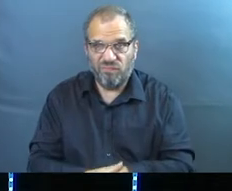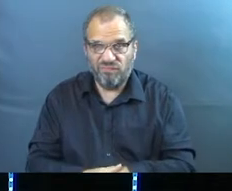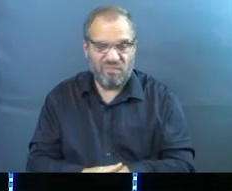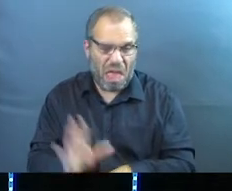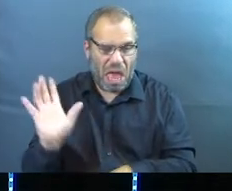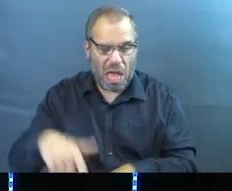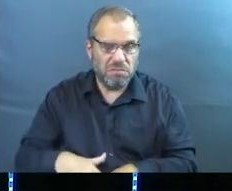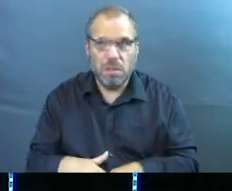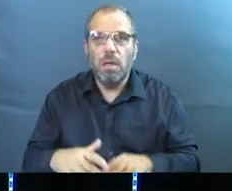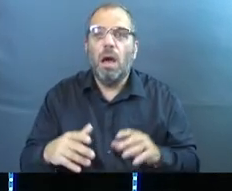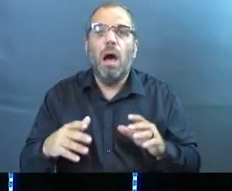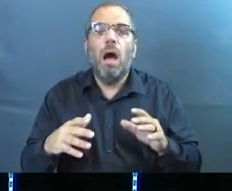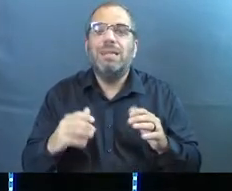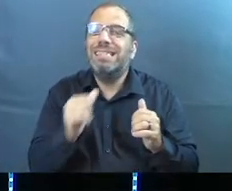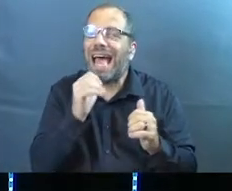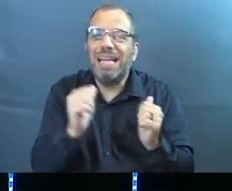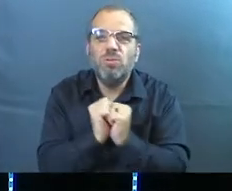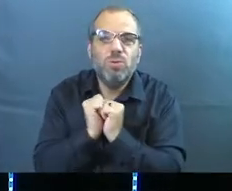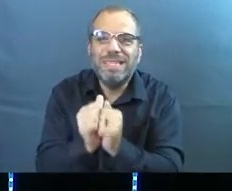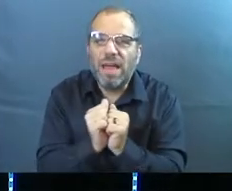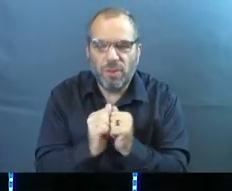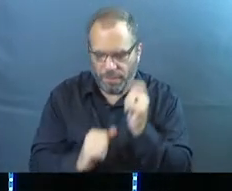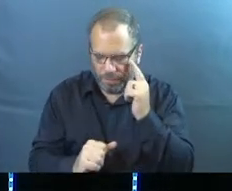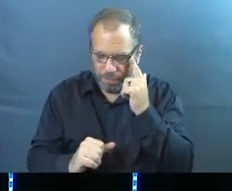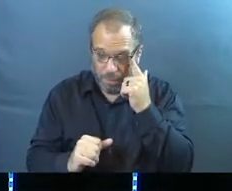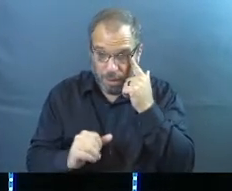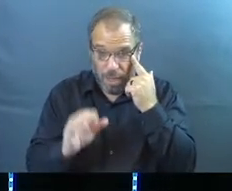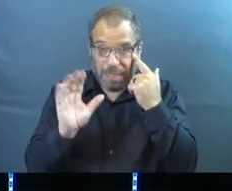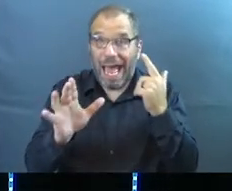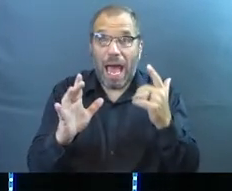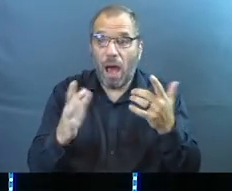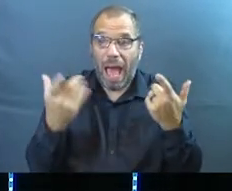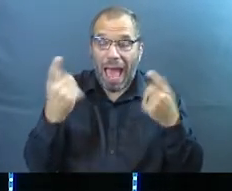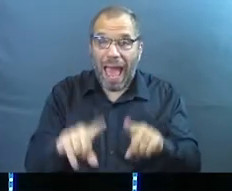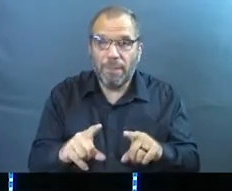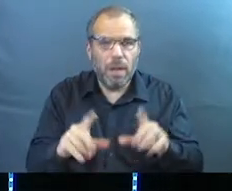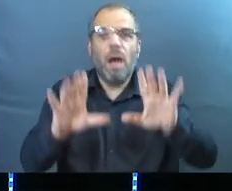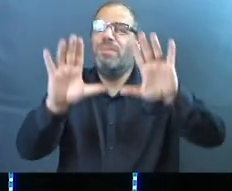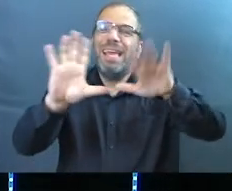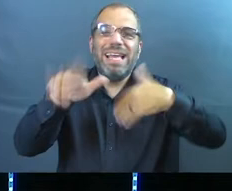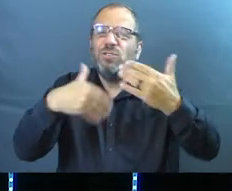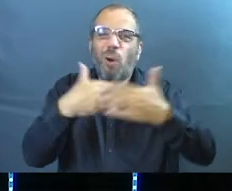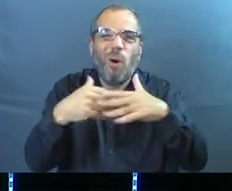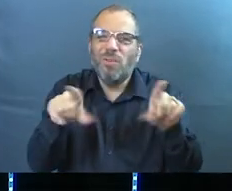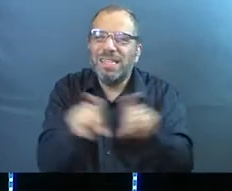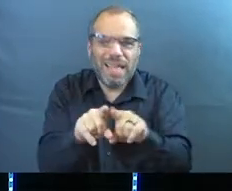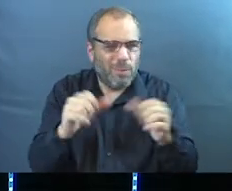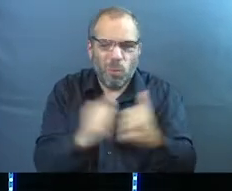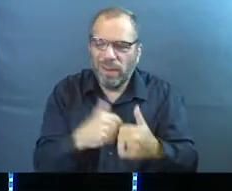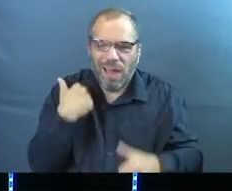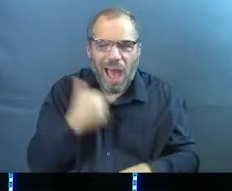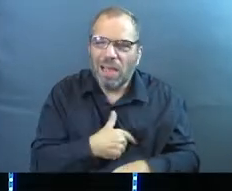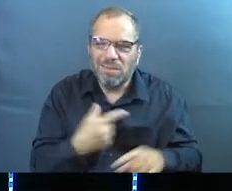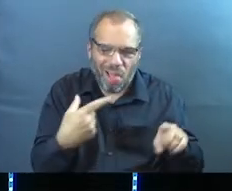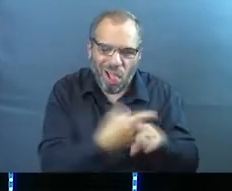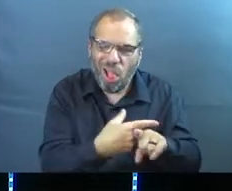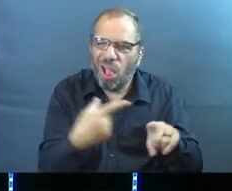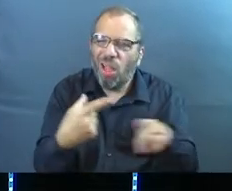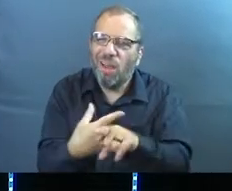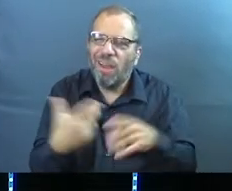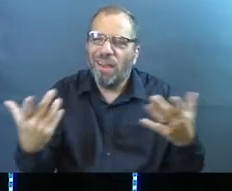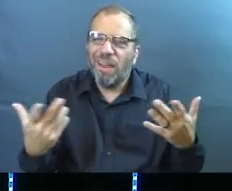They're tempted to not be together. And what's getting in the way for them? Well, it's all the same stuff that gets in the way for us.